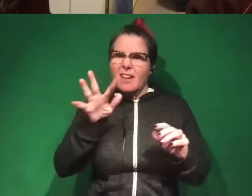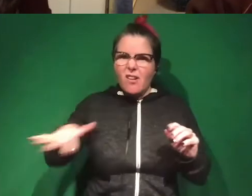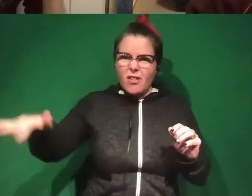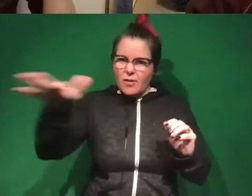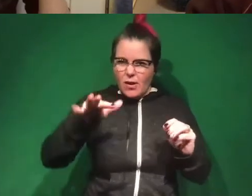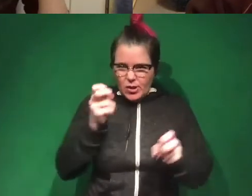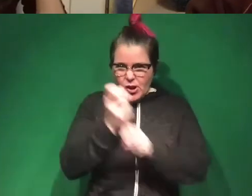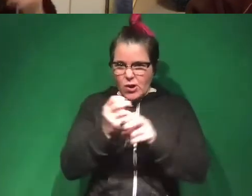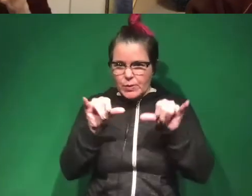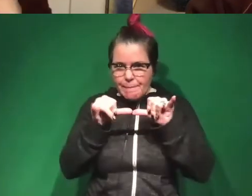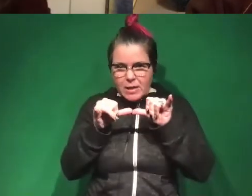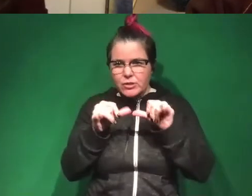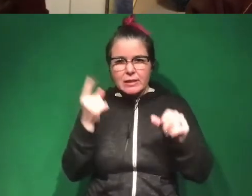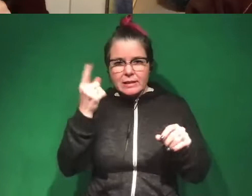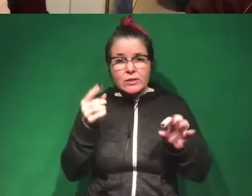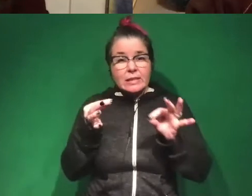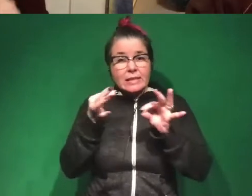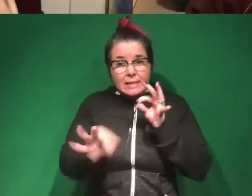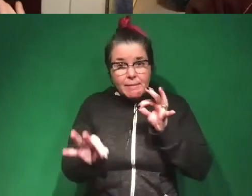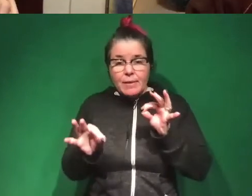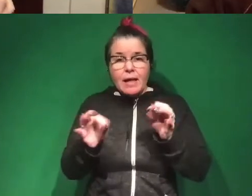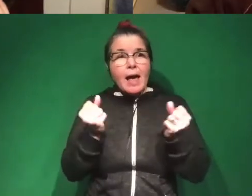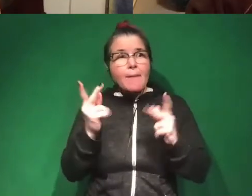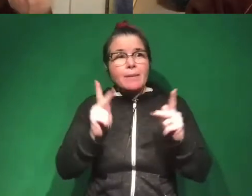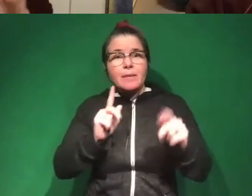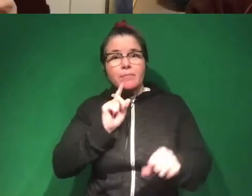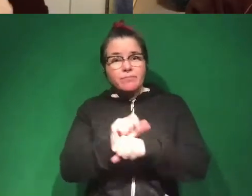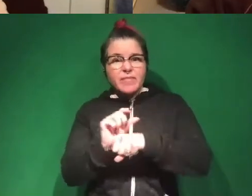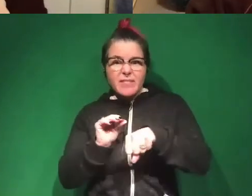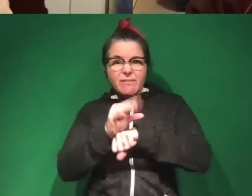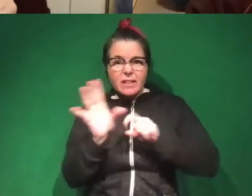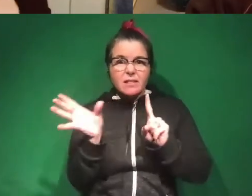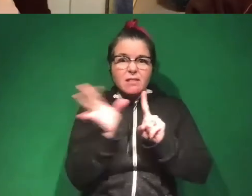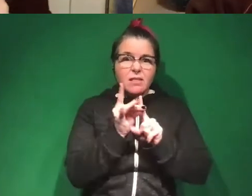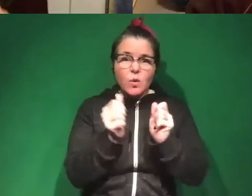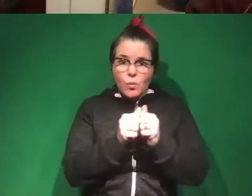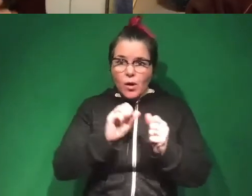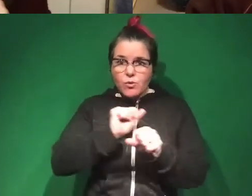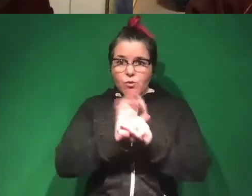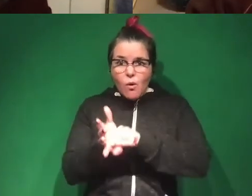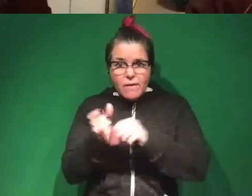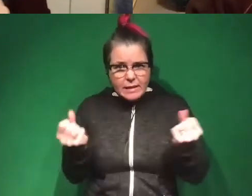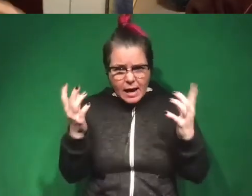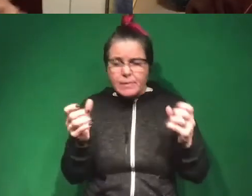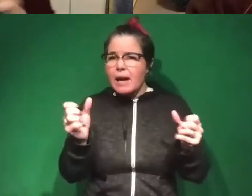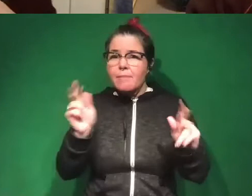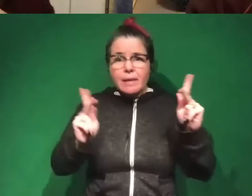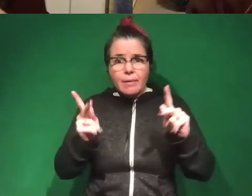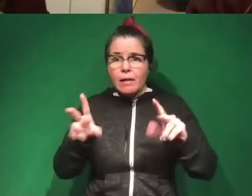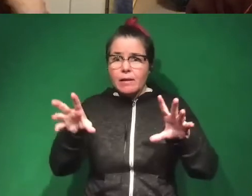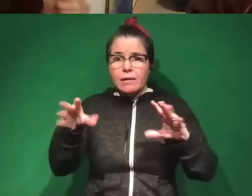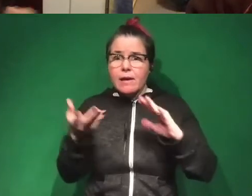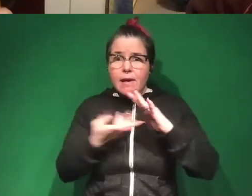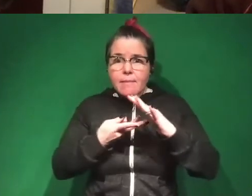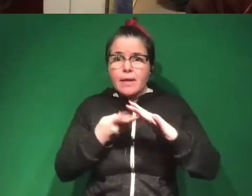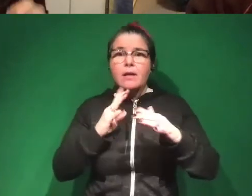measure something as simple as how many people are truly infected with this disease, how many people are being admitted or released. Every hospital has slightly